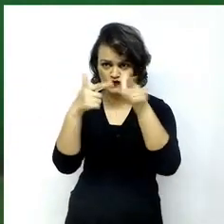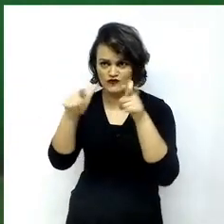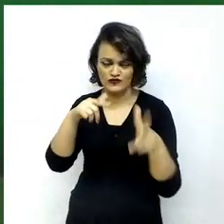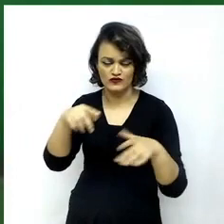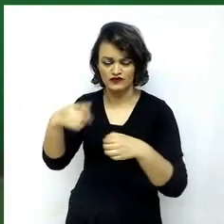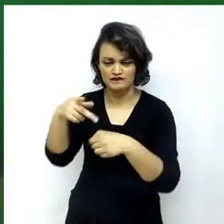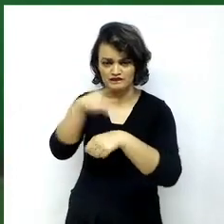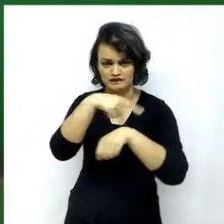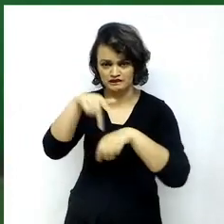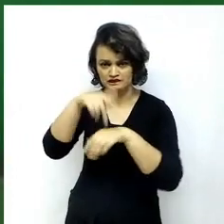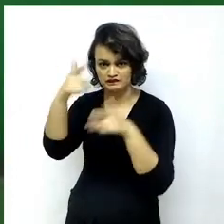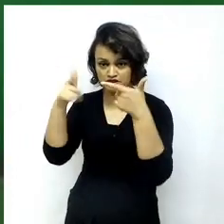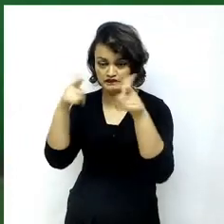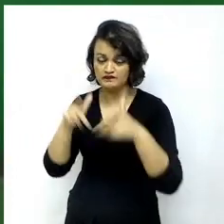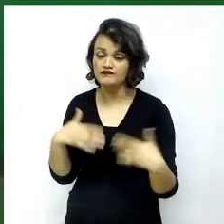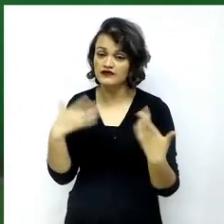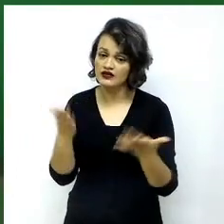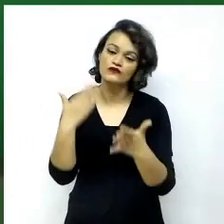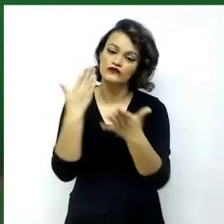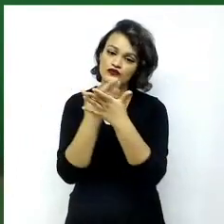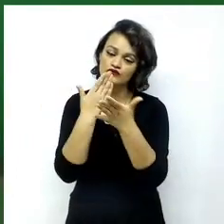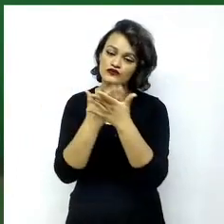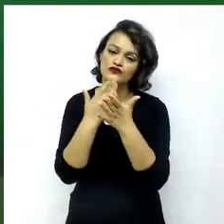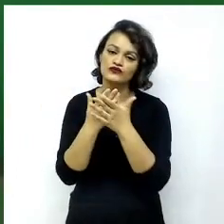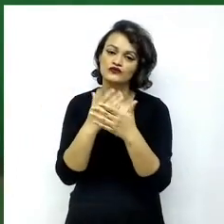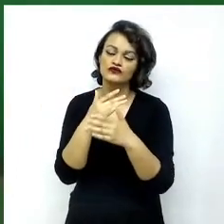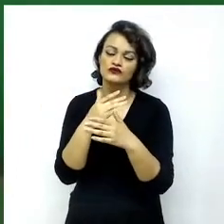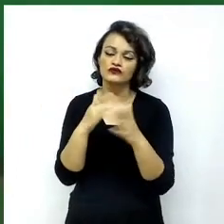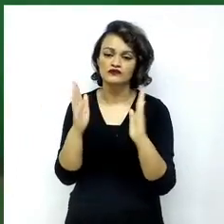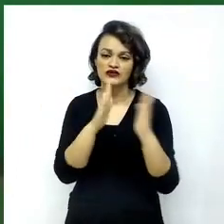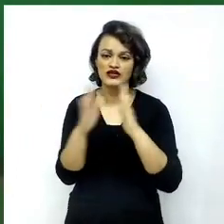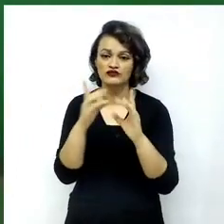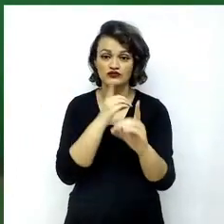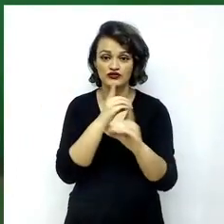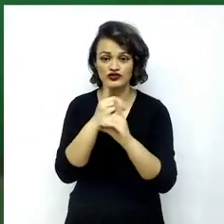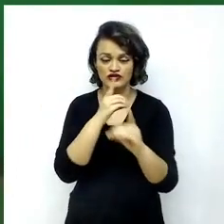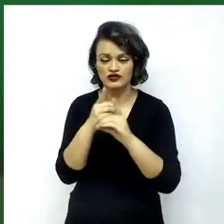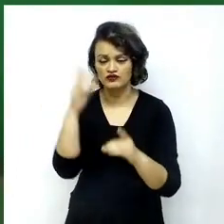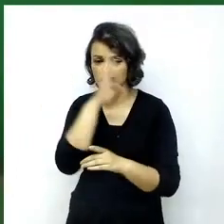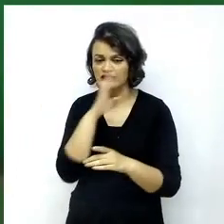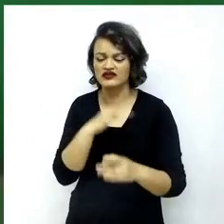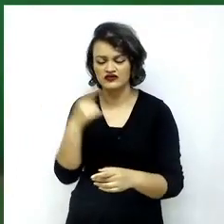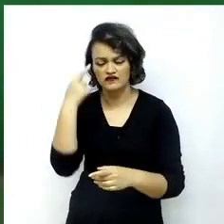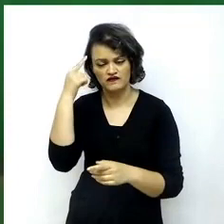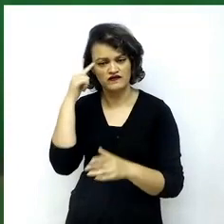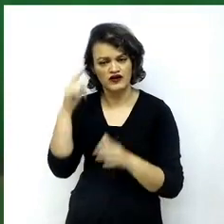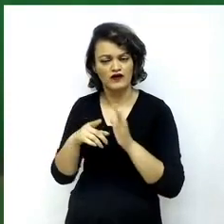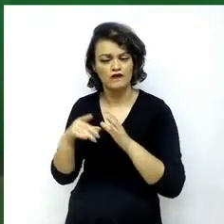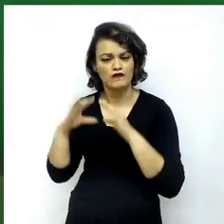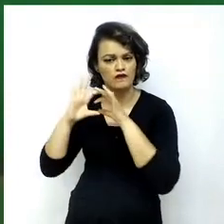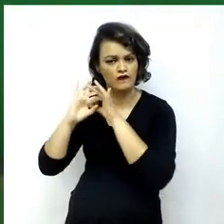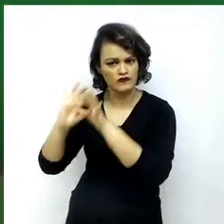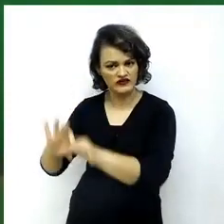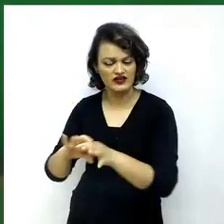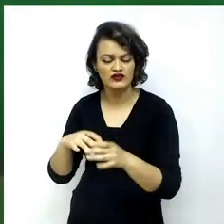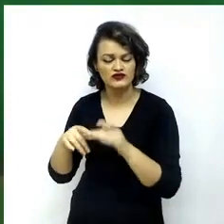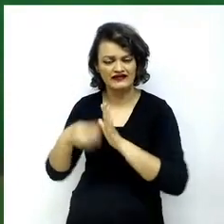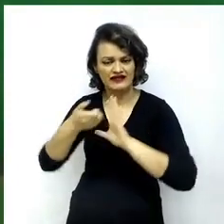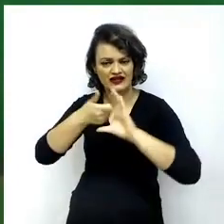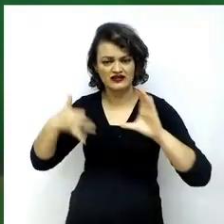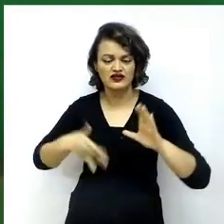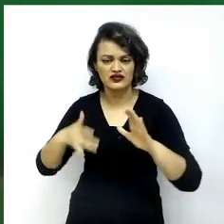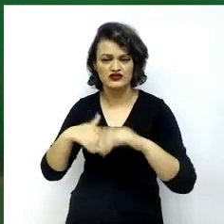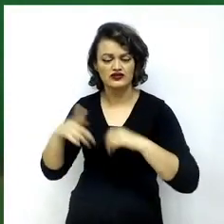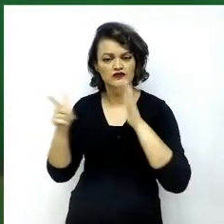Going Digital in Brazil analyzes the current setting of several features that play a role in the ongoing digitalization of